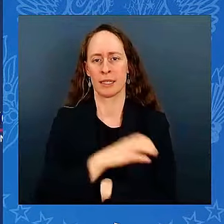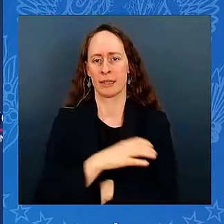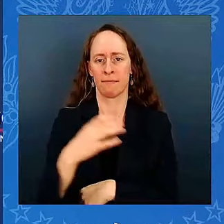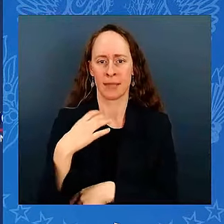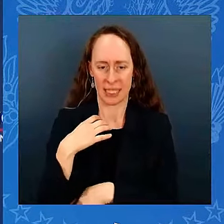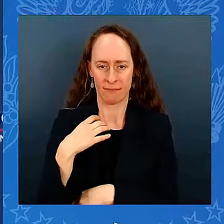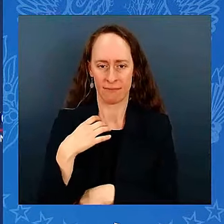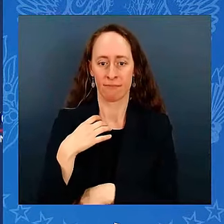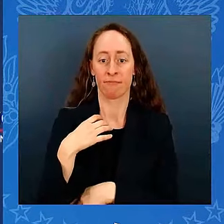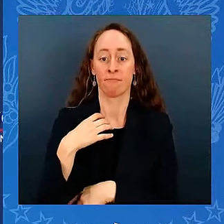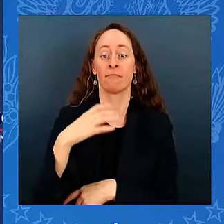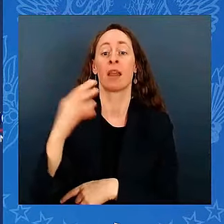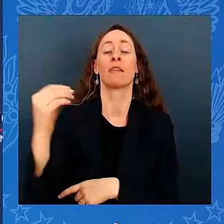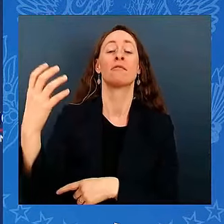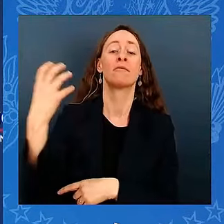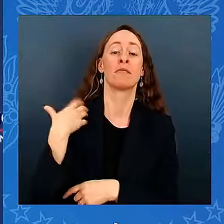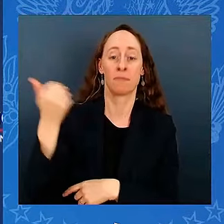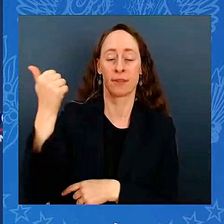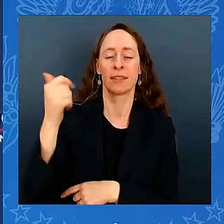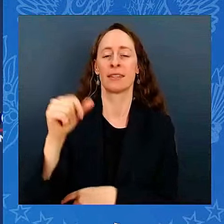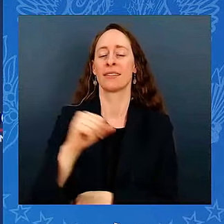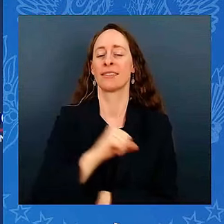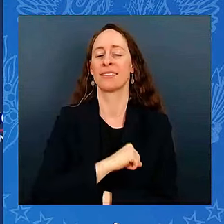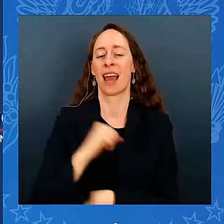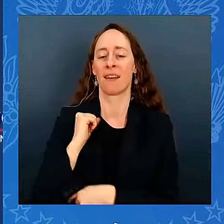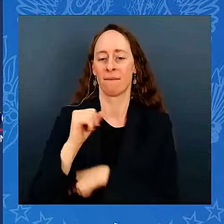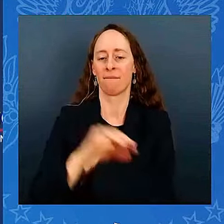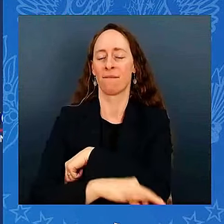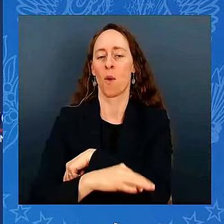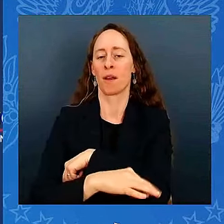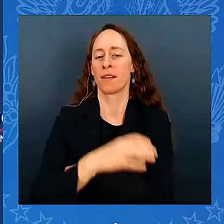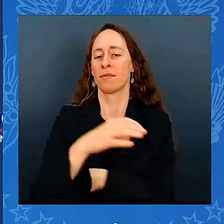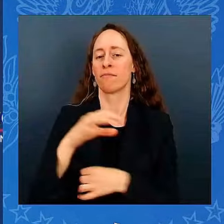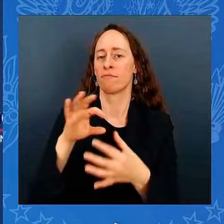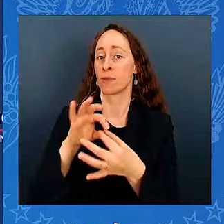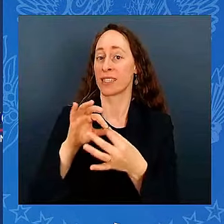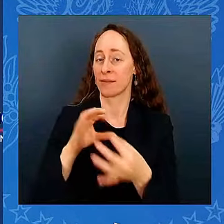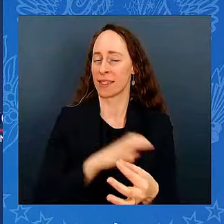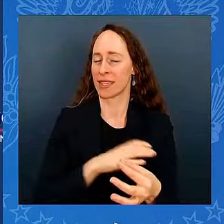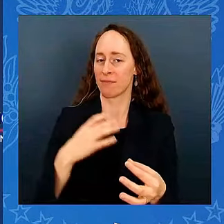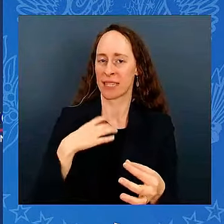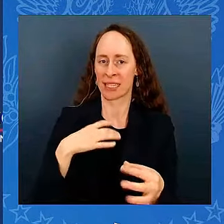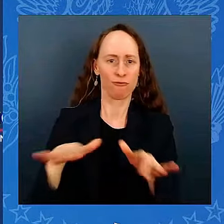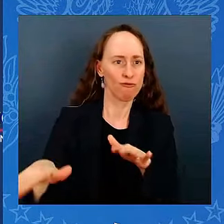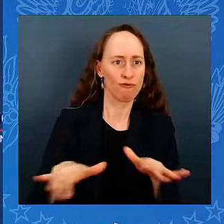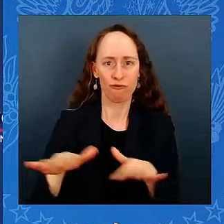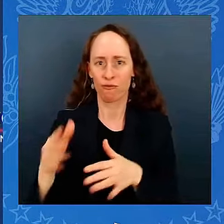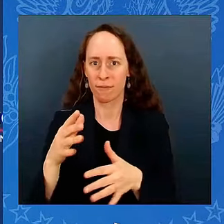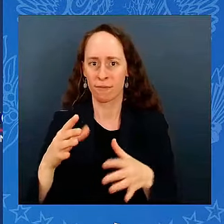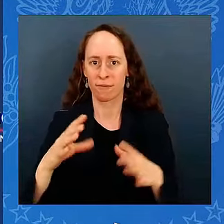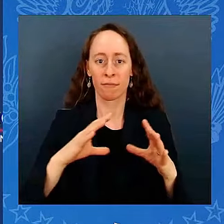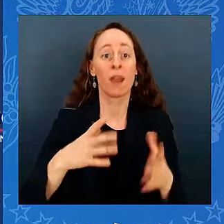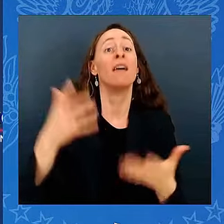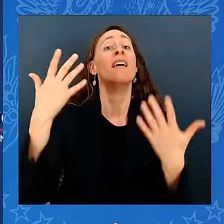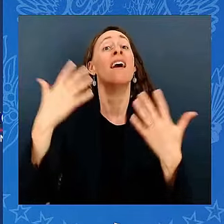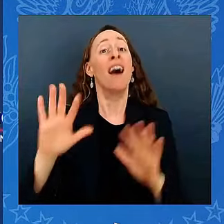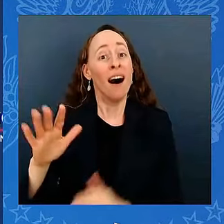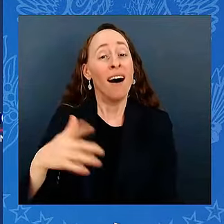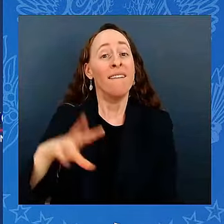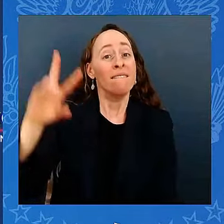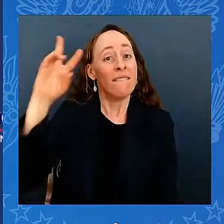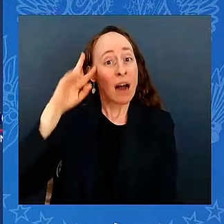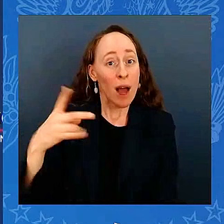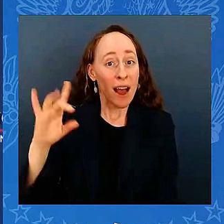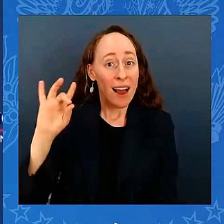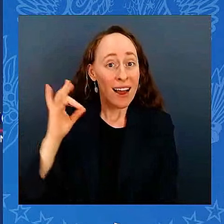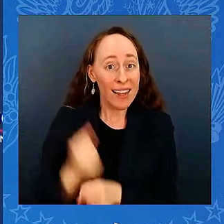President, he asked Joe Biden to serve as Vice President. He served two terms as Vice President. And then in 2020, he ran for President of the